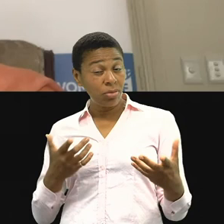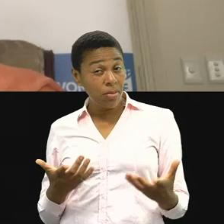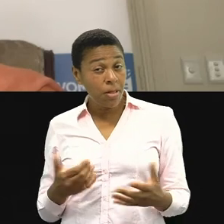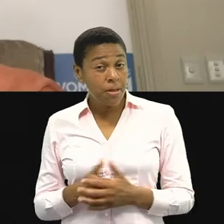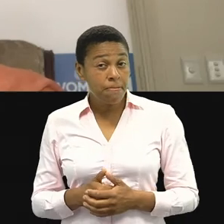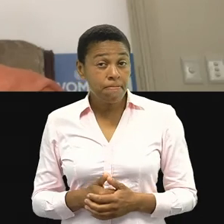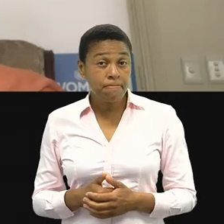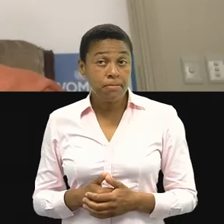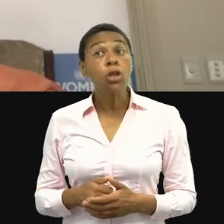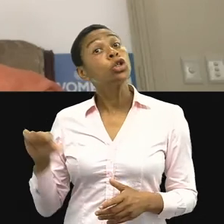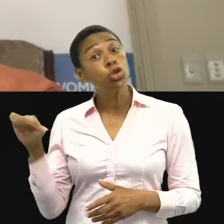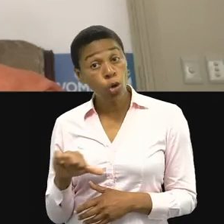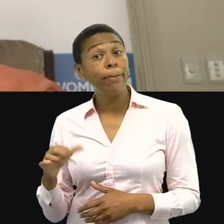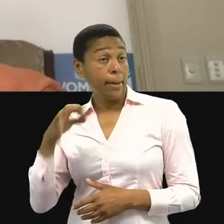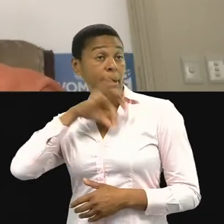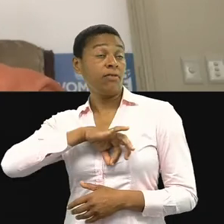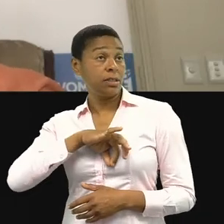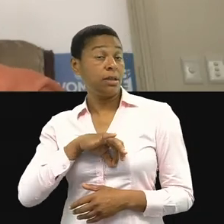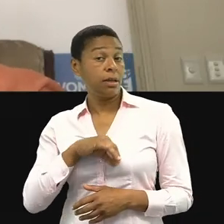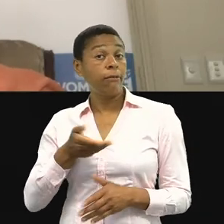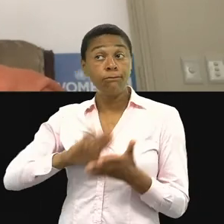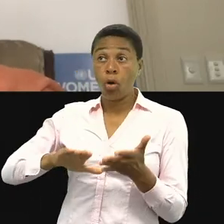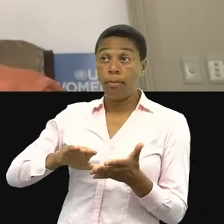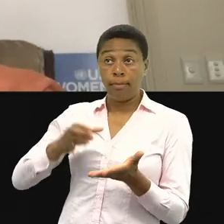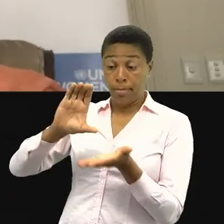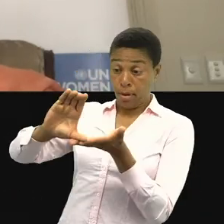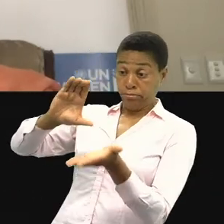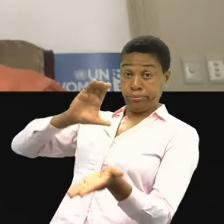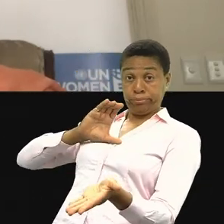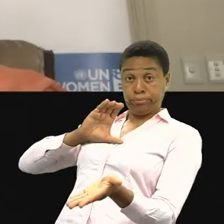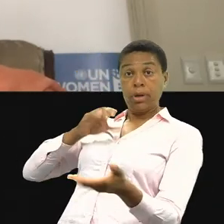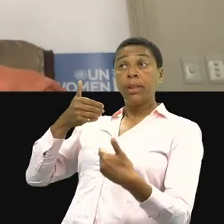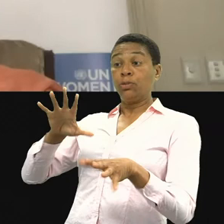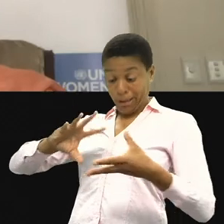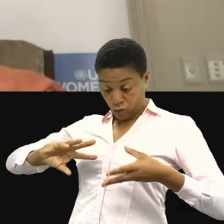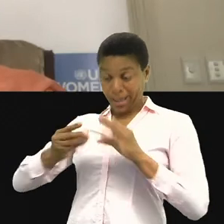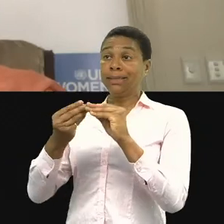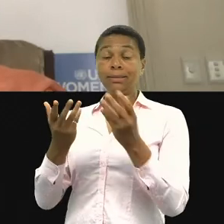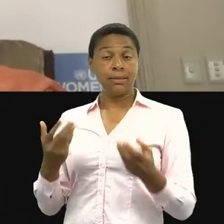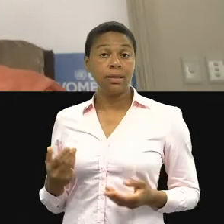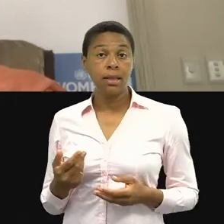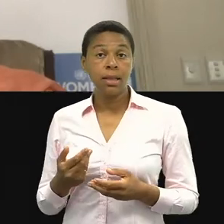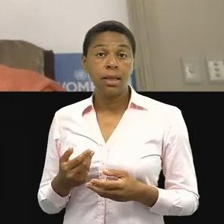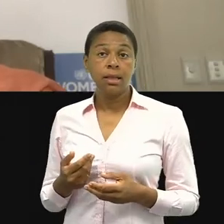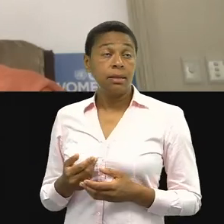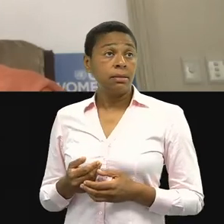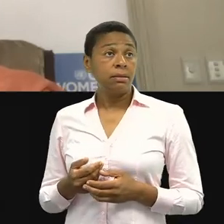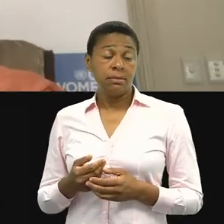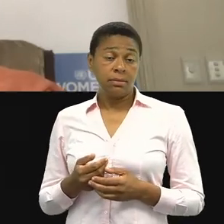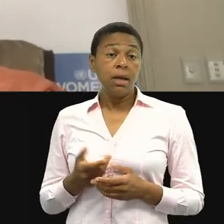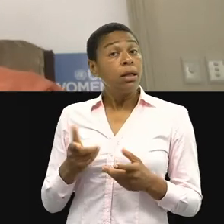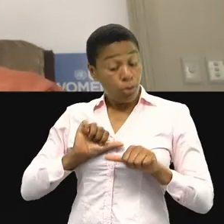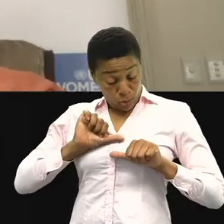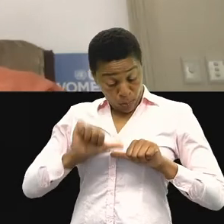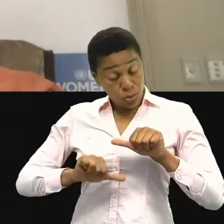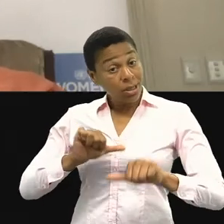biggest ever stimulus package that has been announced by government. And the process